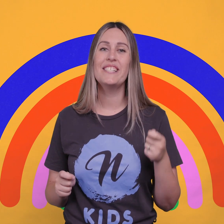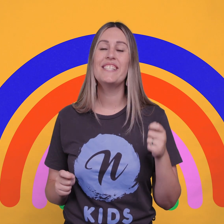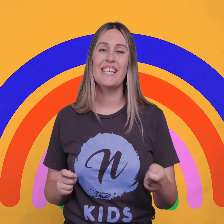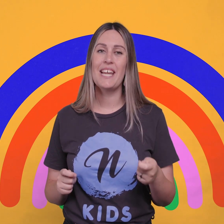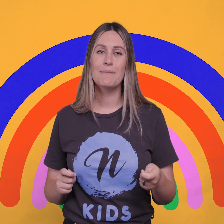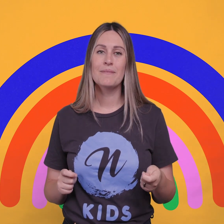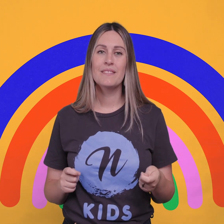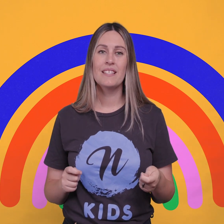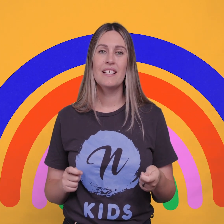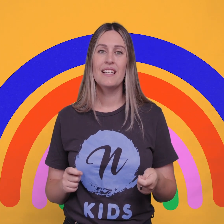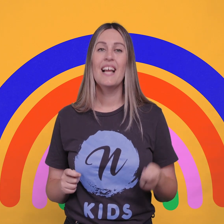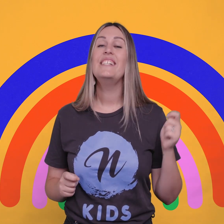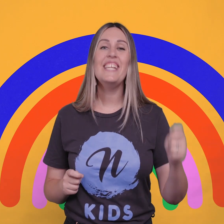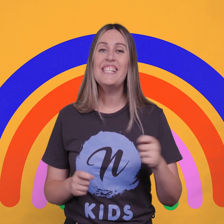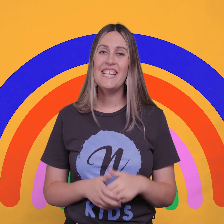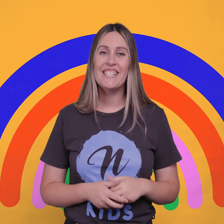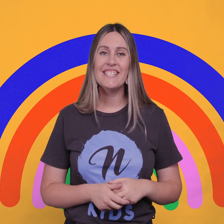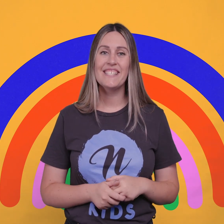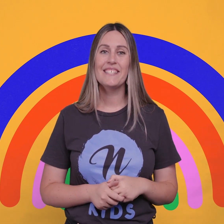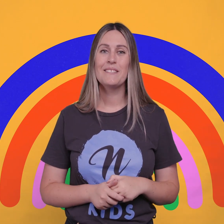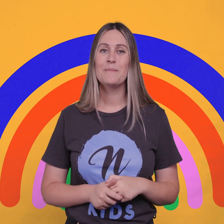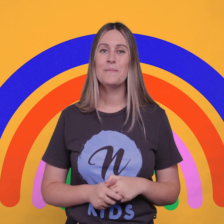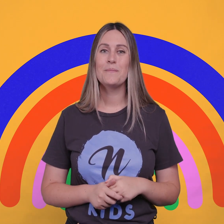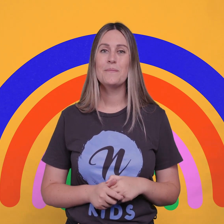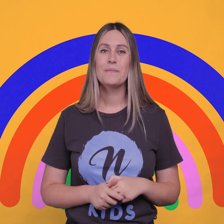with Jesus today. Dear Jesus.